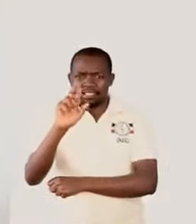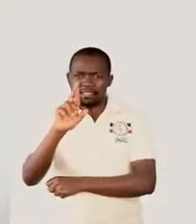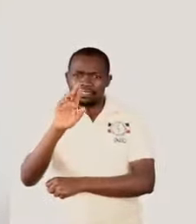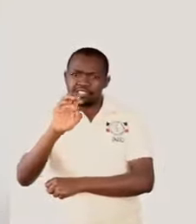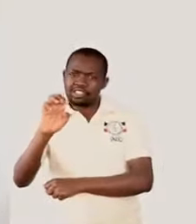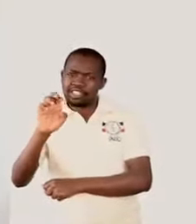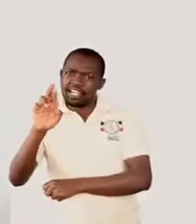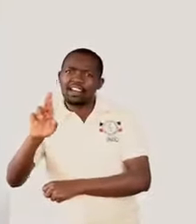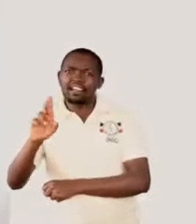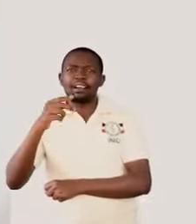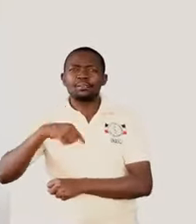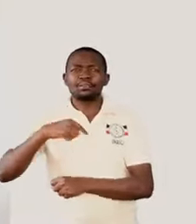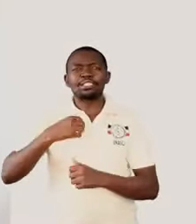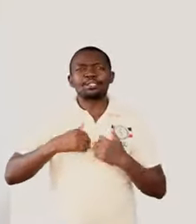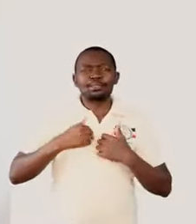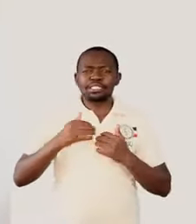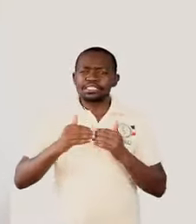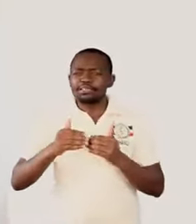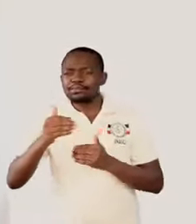become.